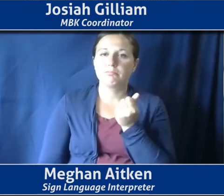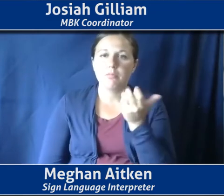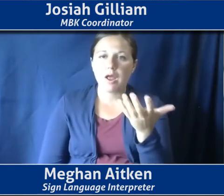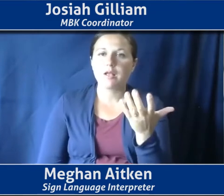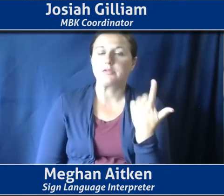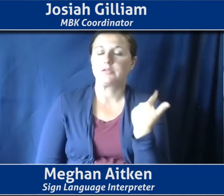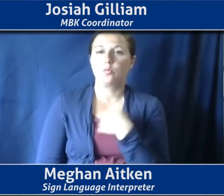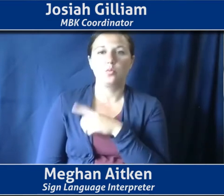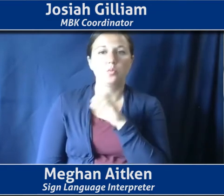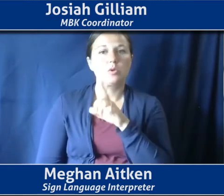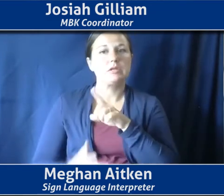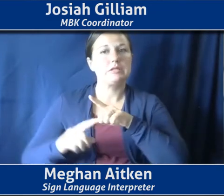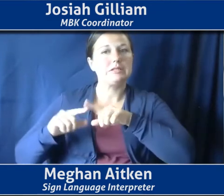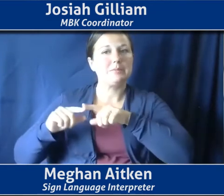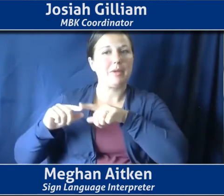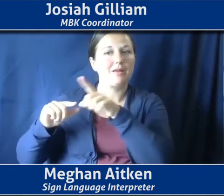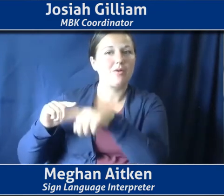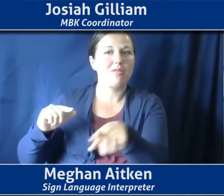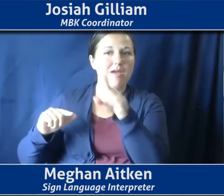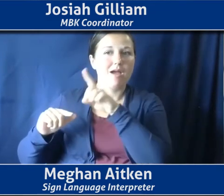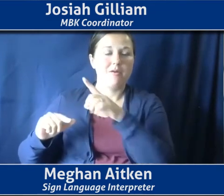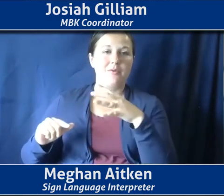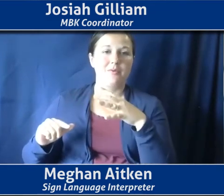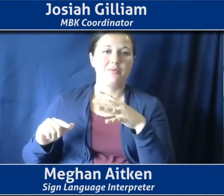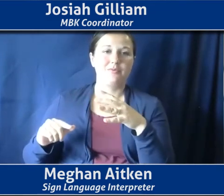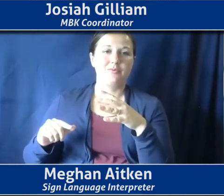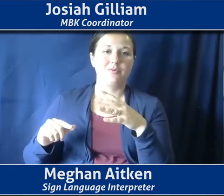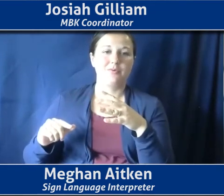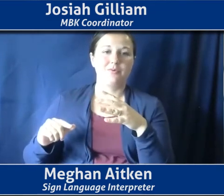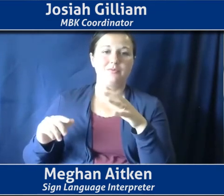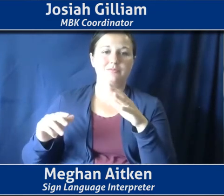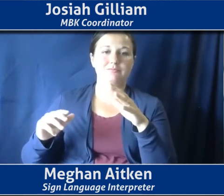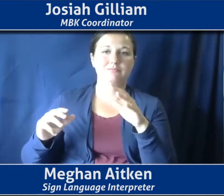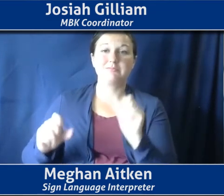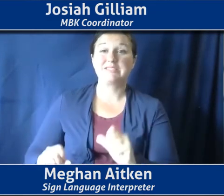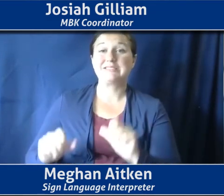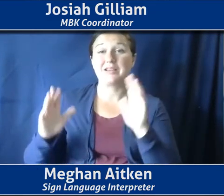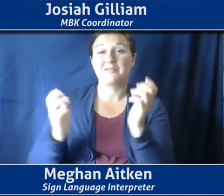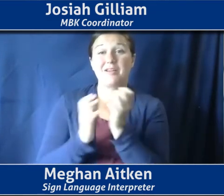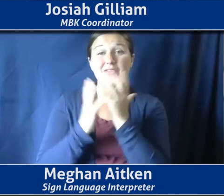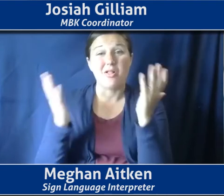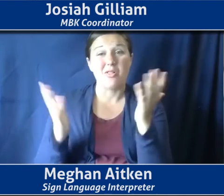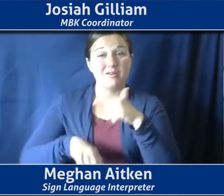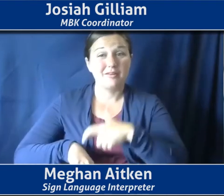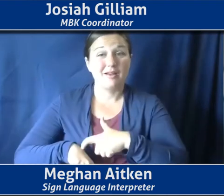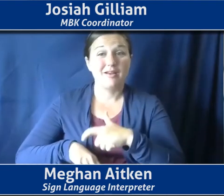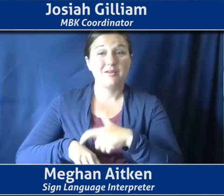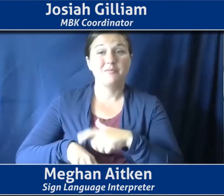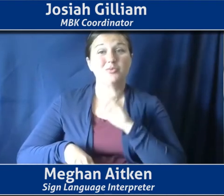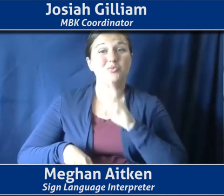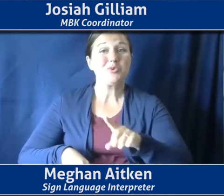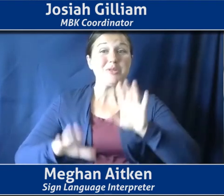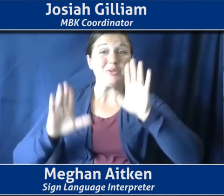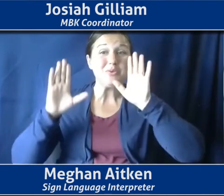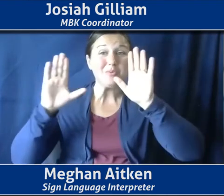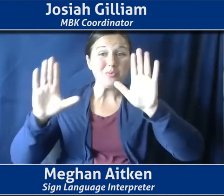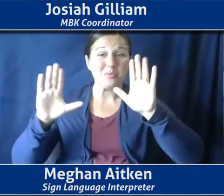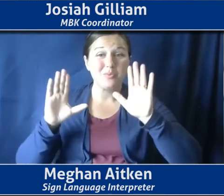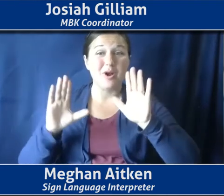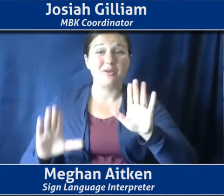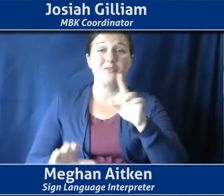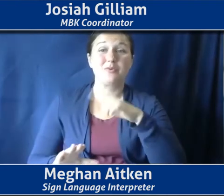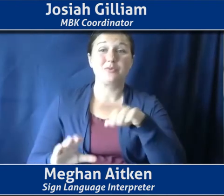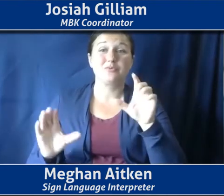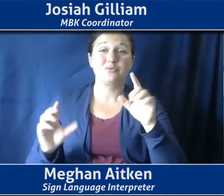really, uh, volunteer a great deal of time. they're wonderful, uh, in trying to do their